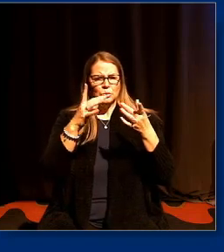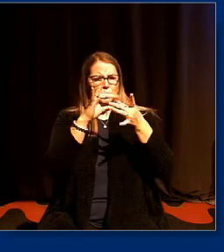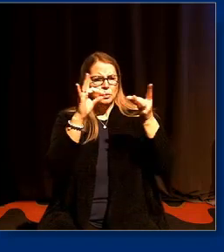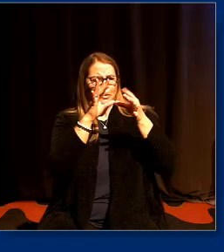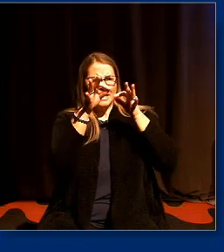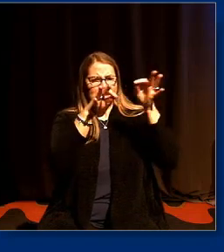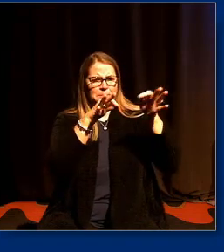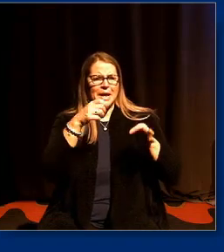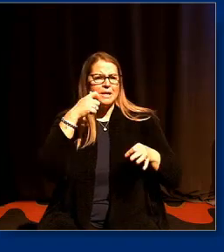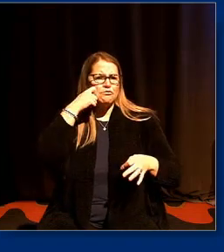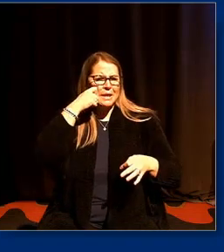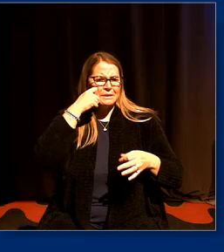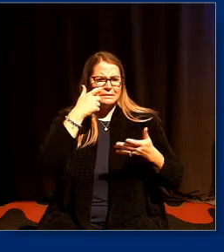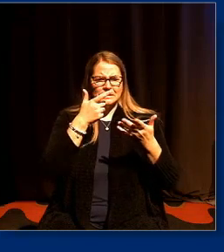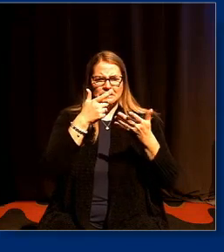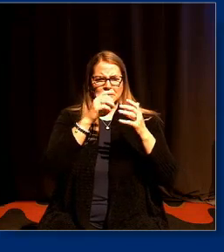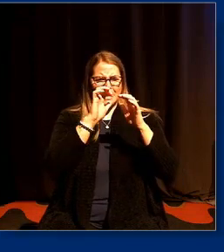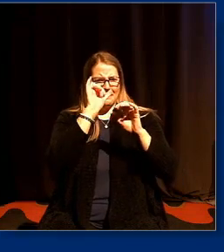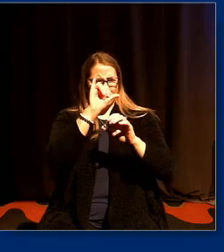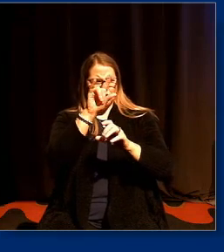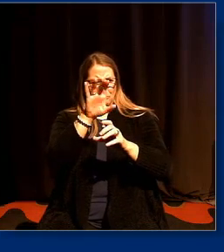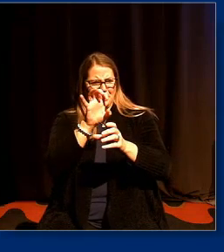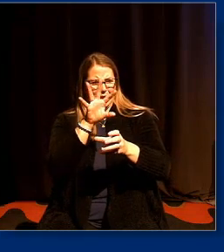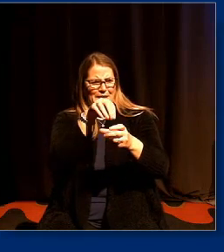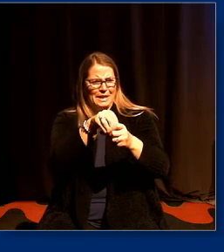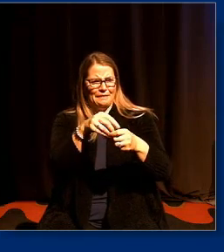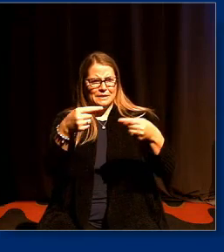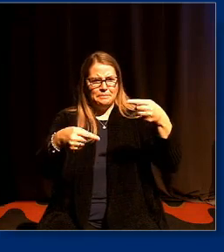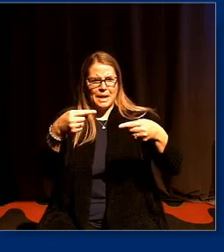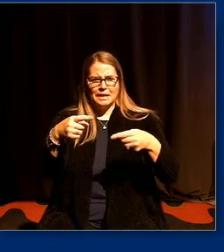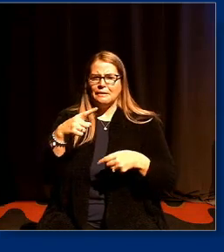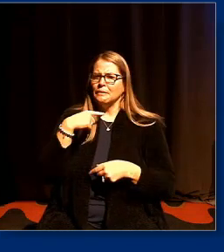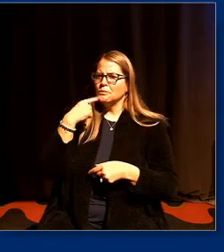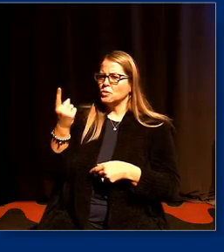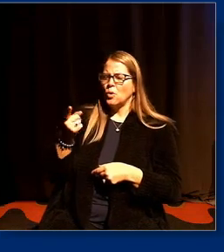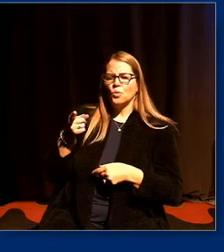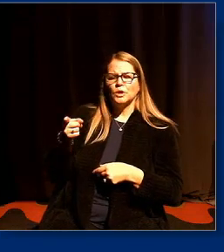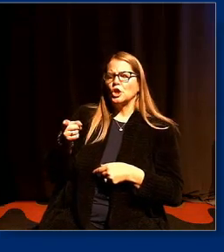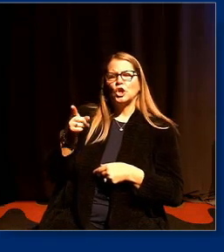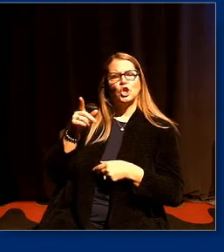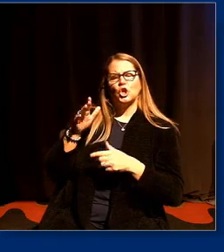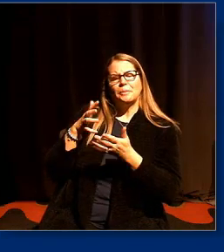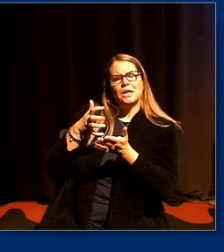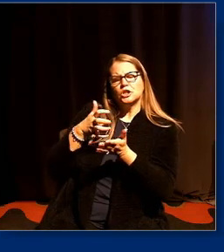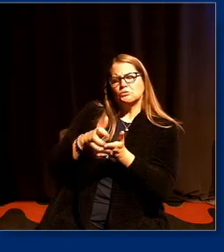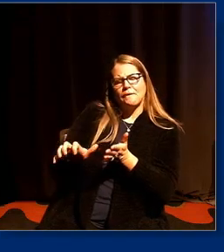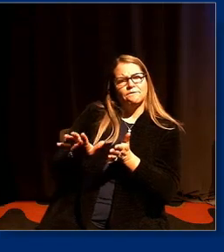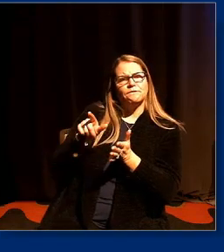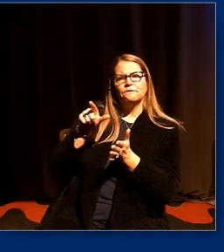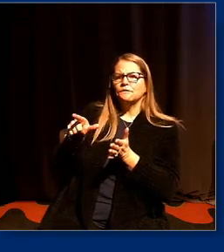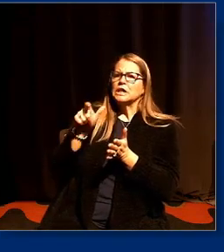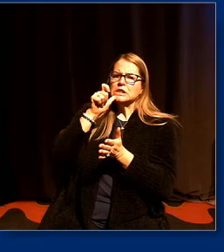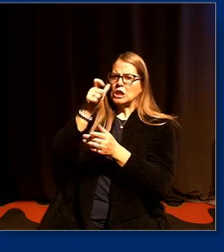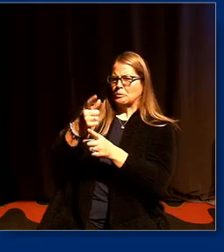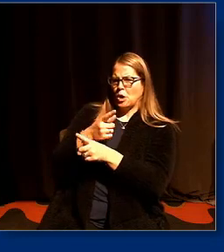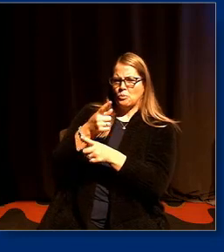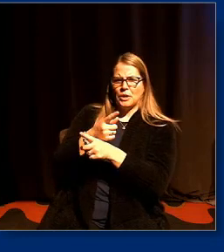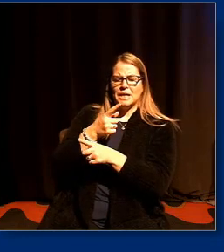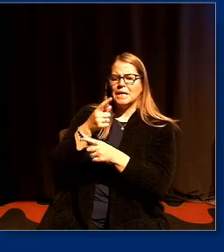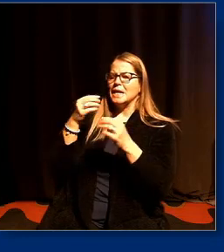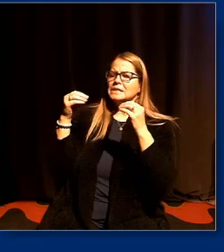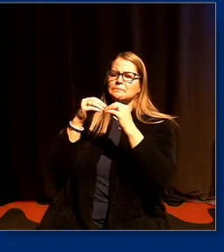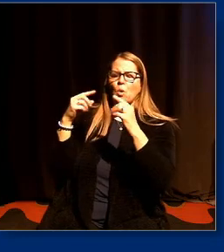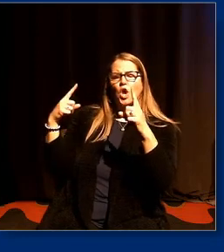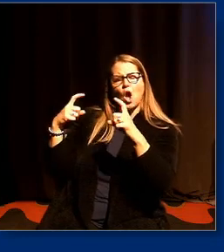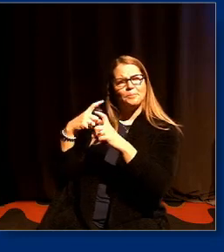and put racism inside the debate and they would be told that they were being too crude that um it was a lot more complicated than that